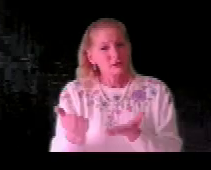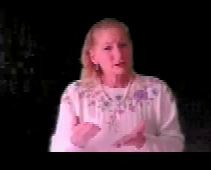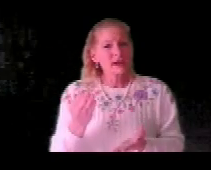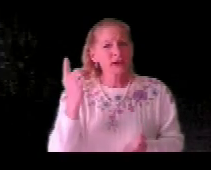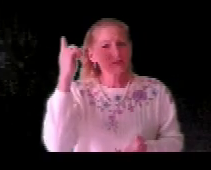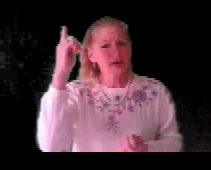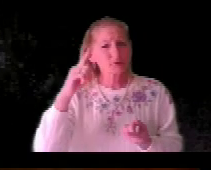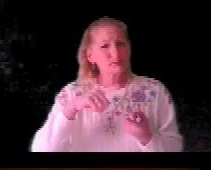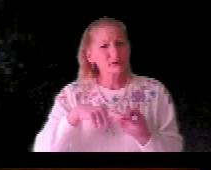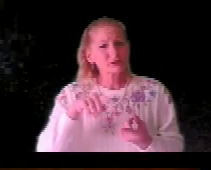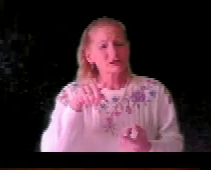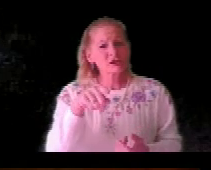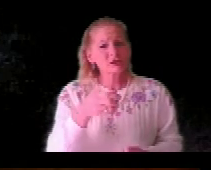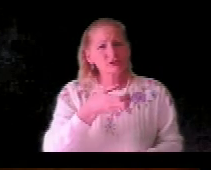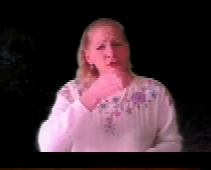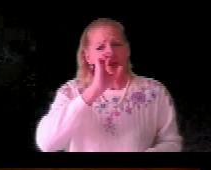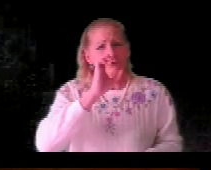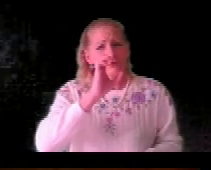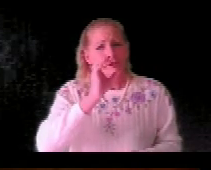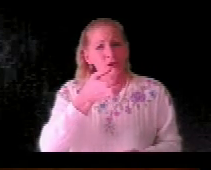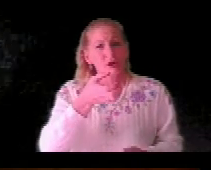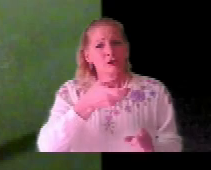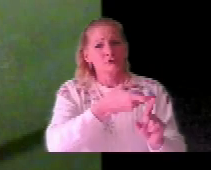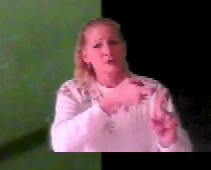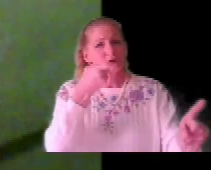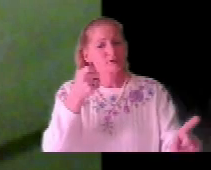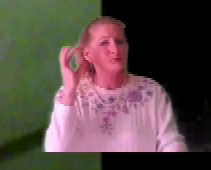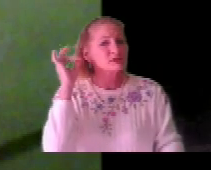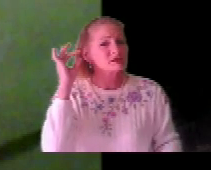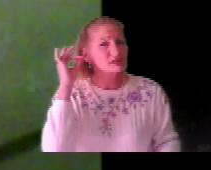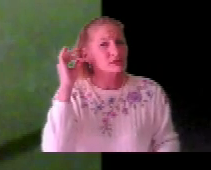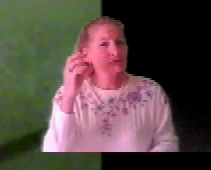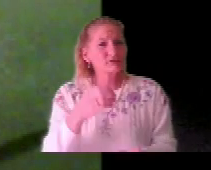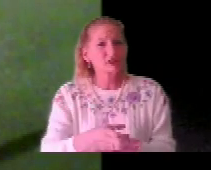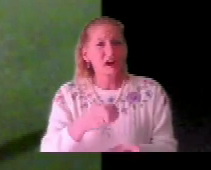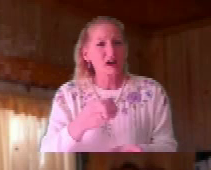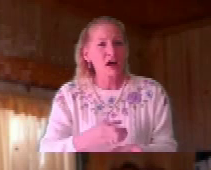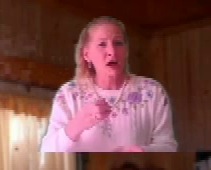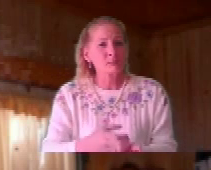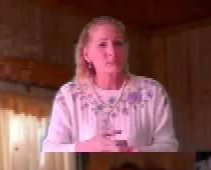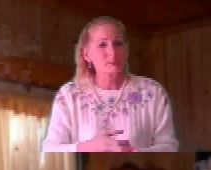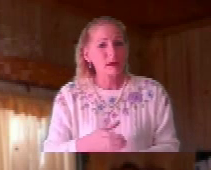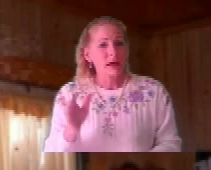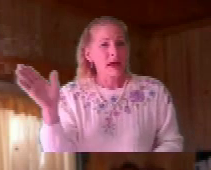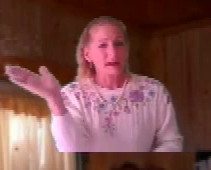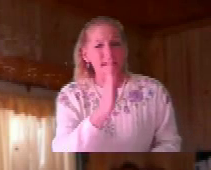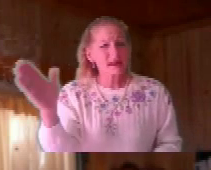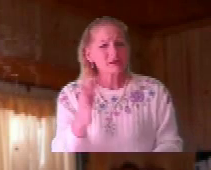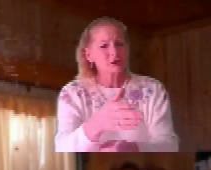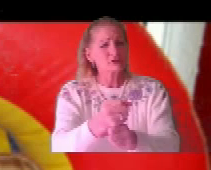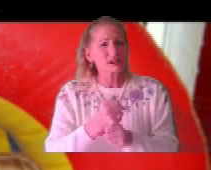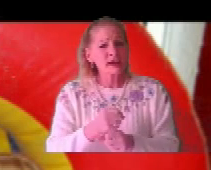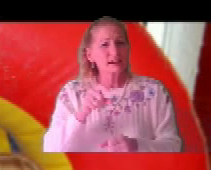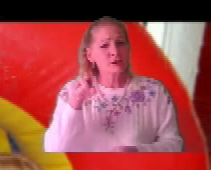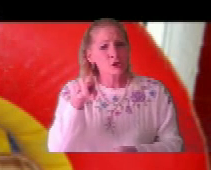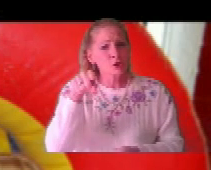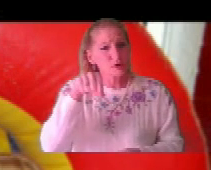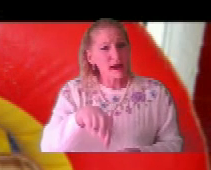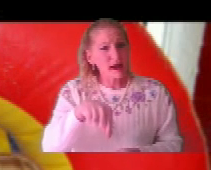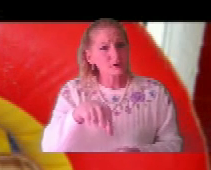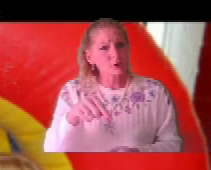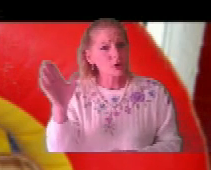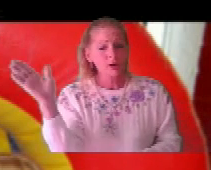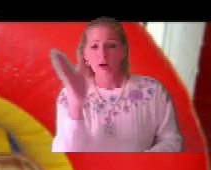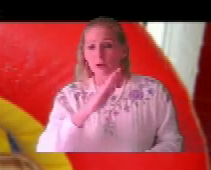Don't give up unto you Drink from the silver cup And never make